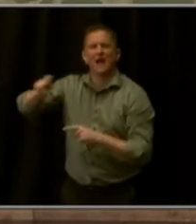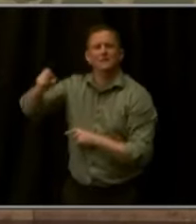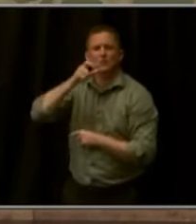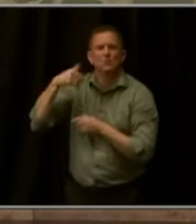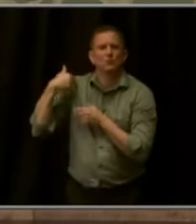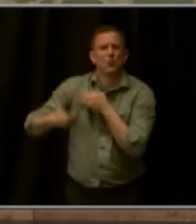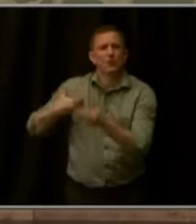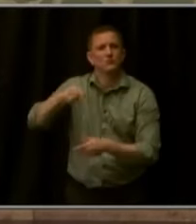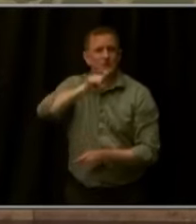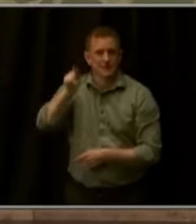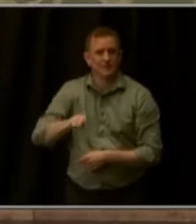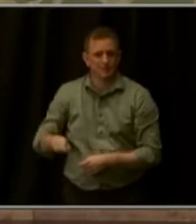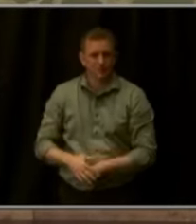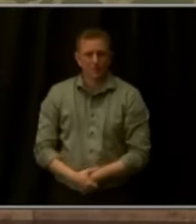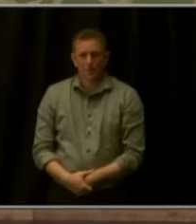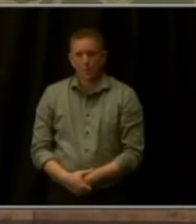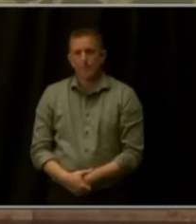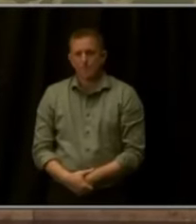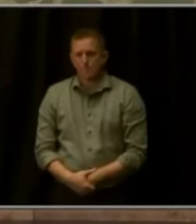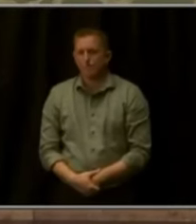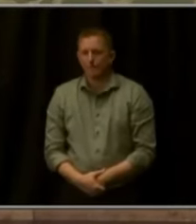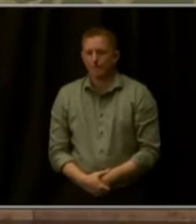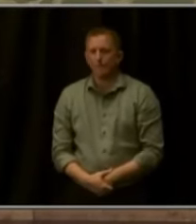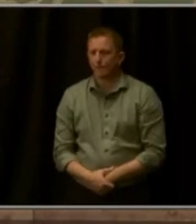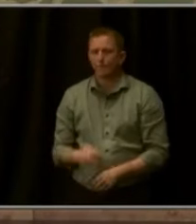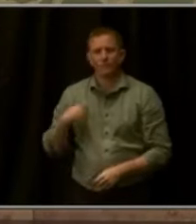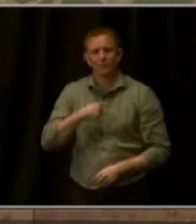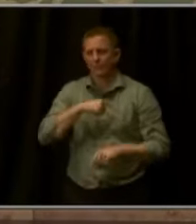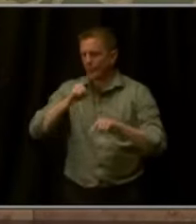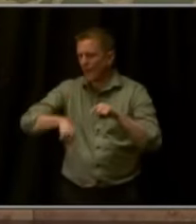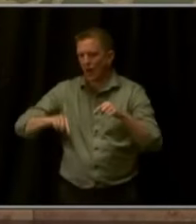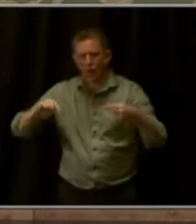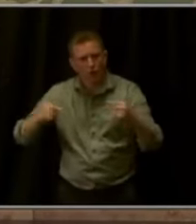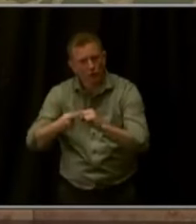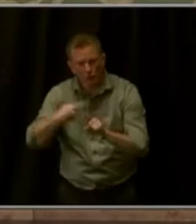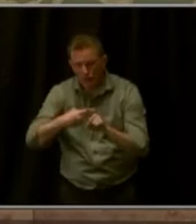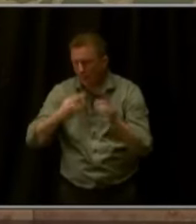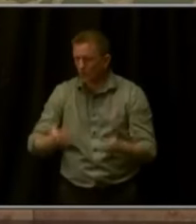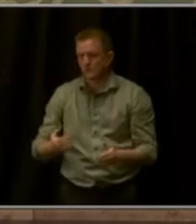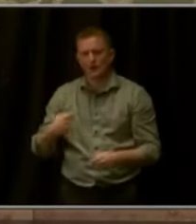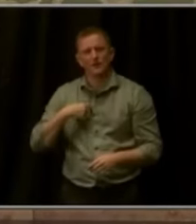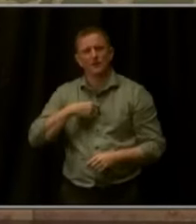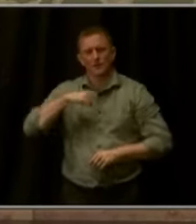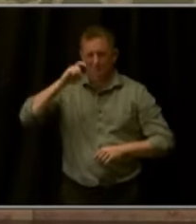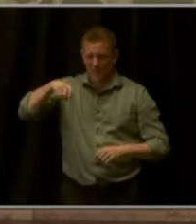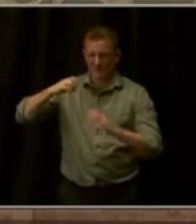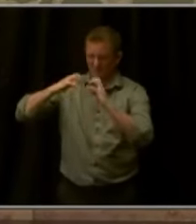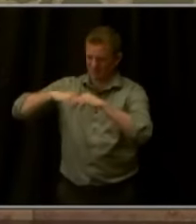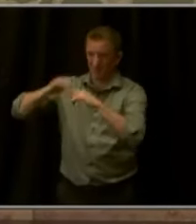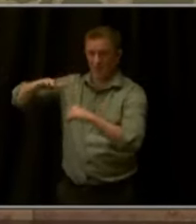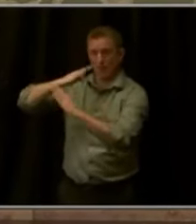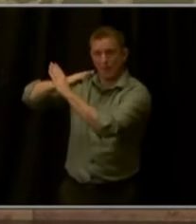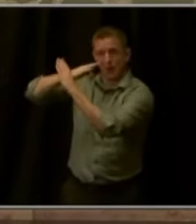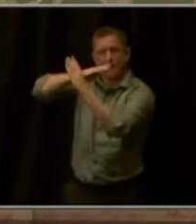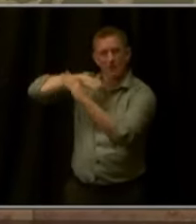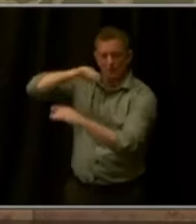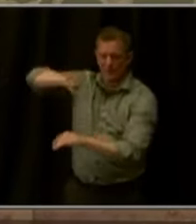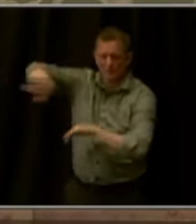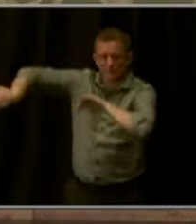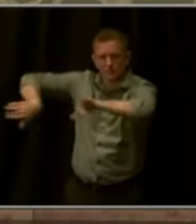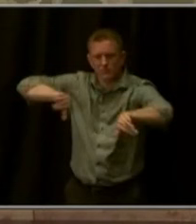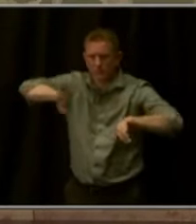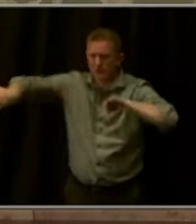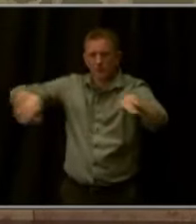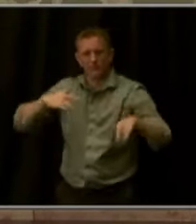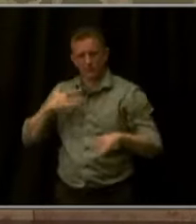that especially hurt renters is another important way that we can break down harmful barriers to housing and create more equity. And I want to thank